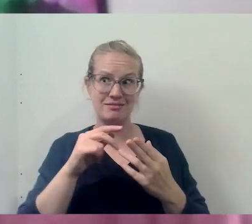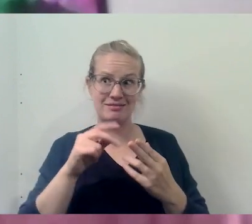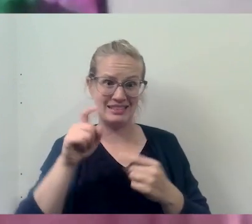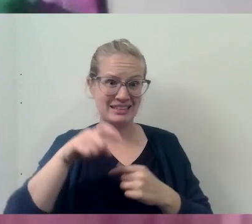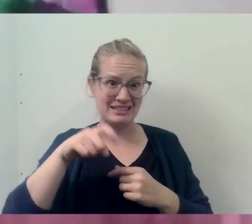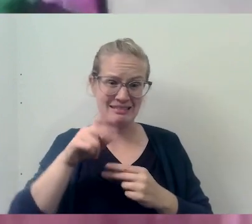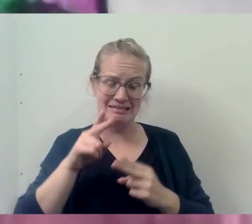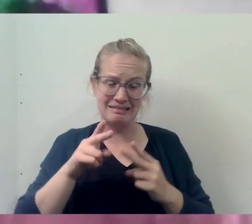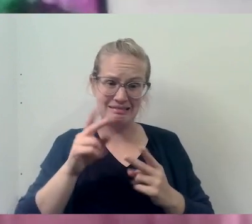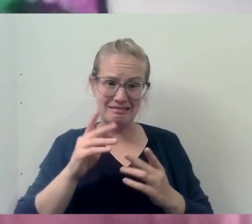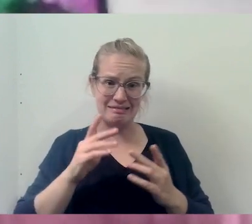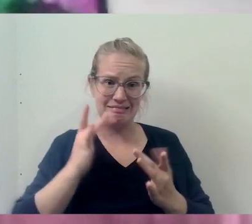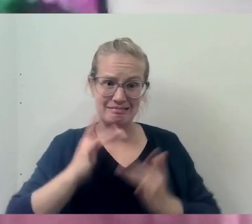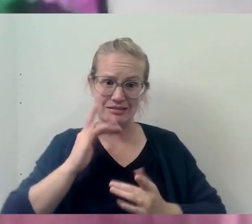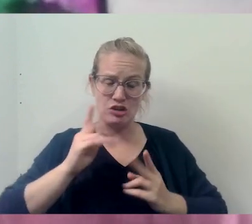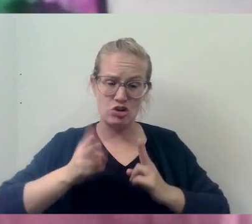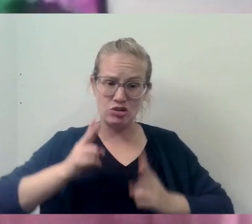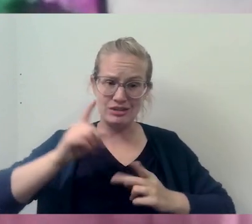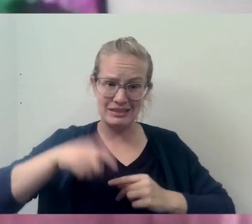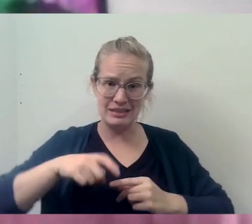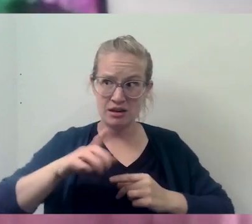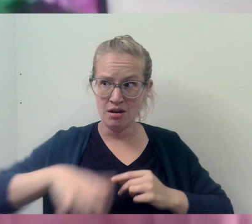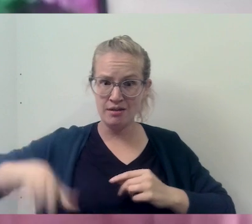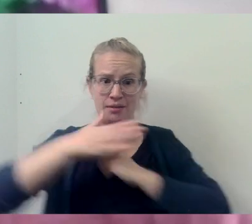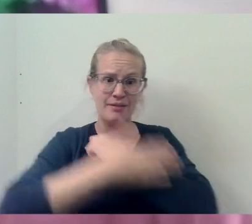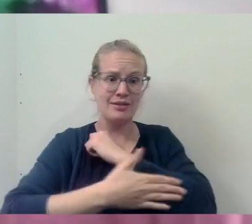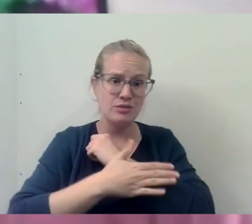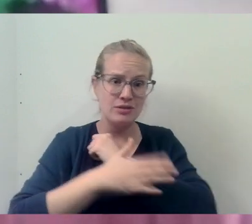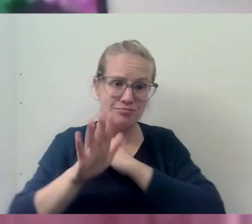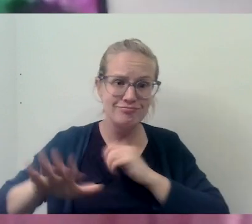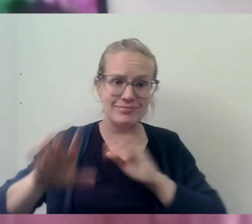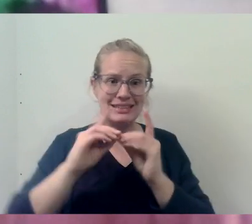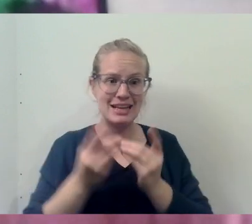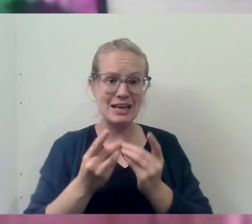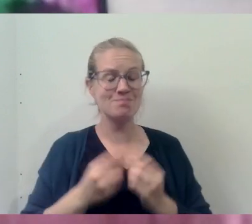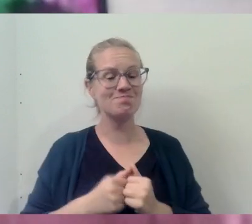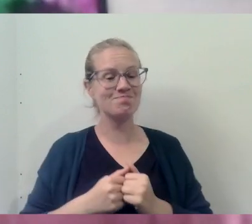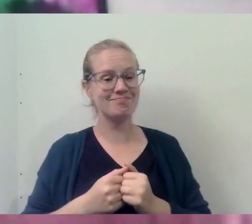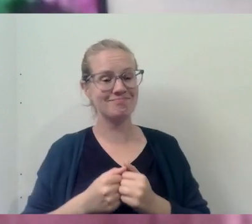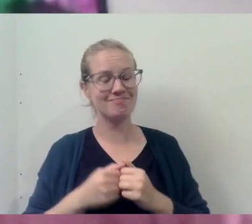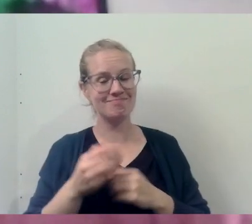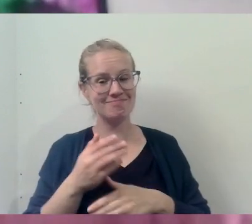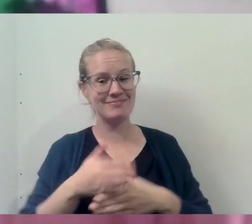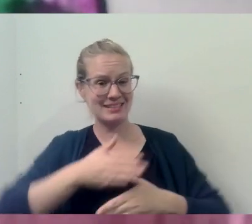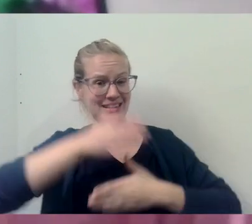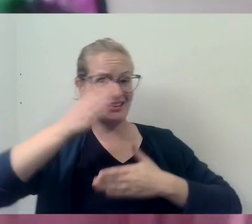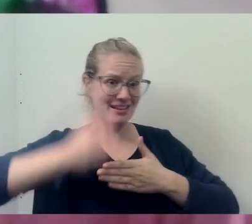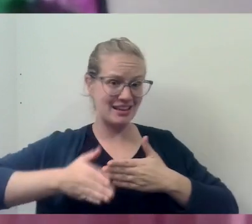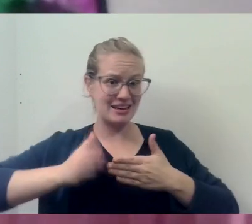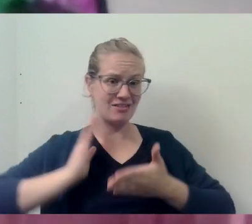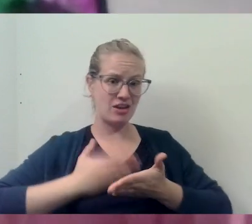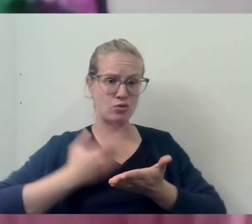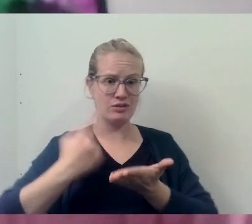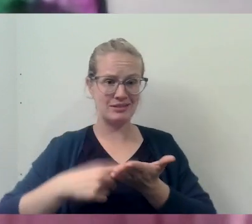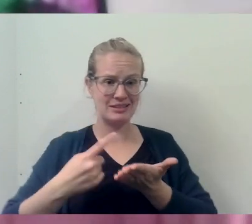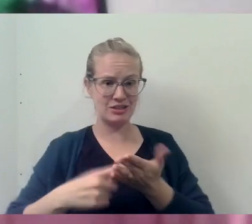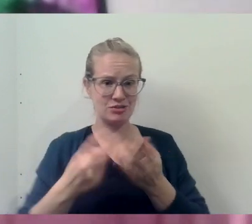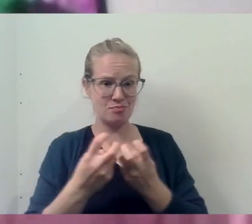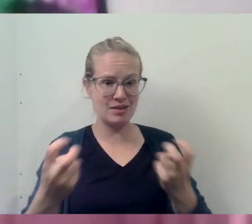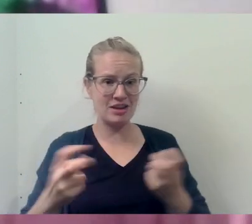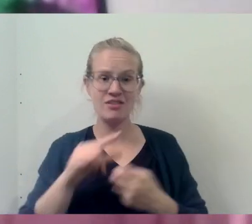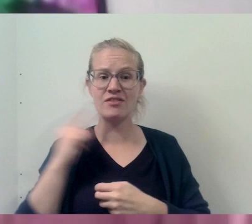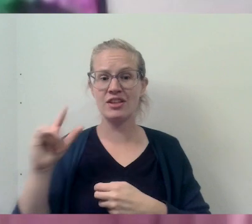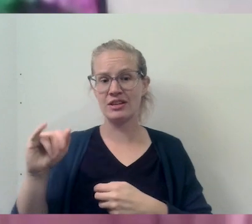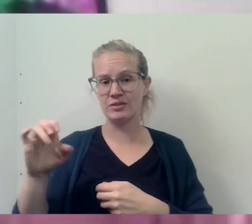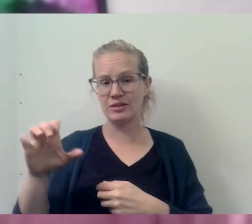need, um, across the country and all the dioceses. So that brings us to the end of our discussion panel, Father